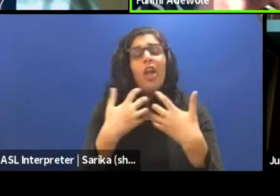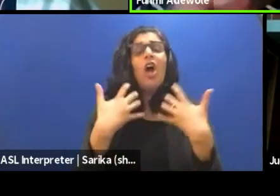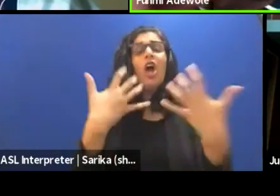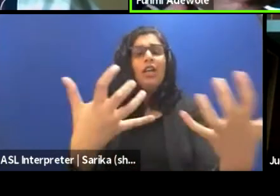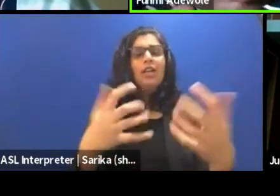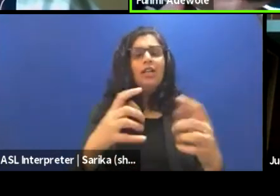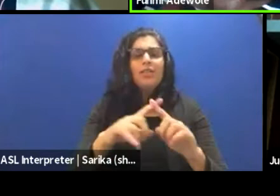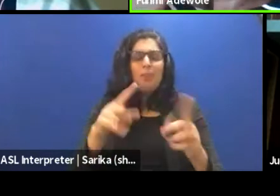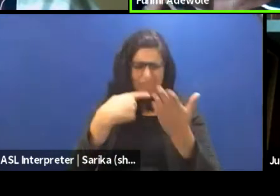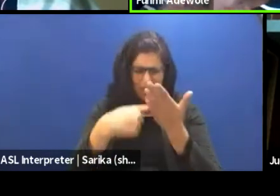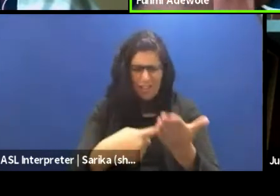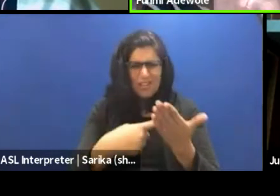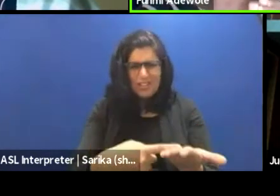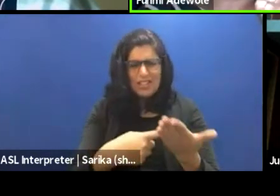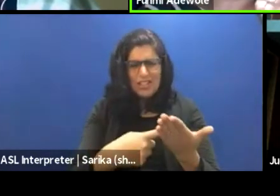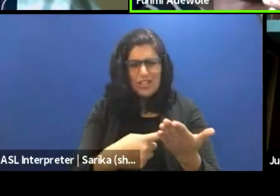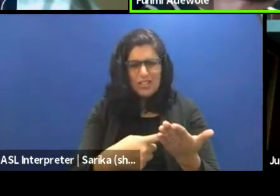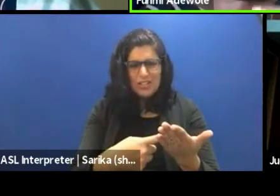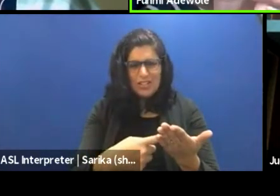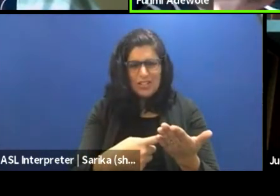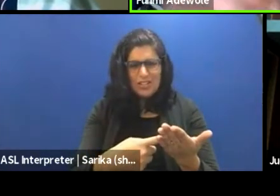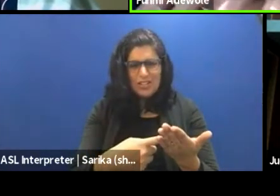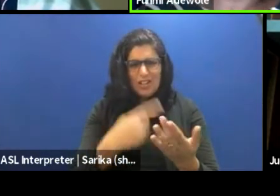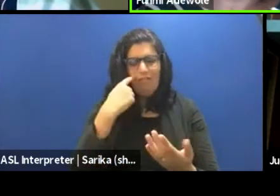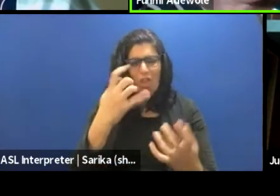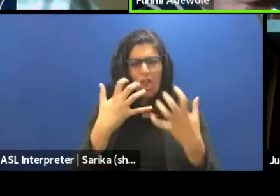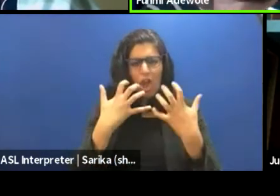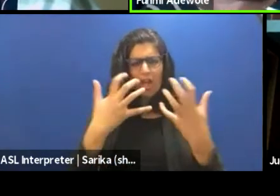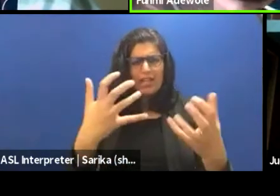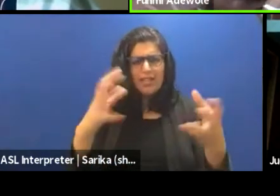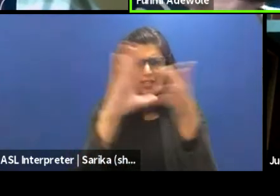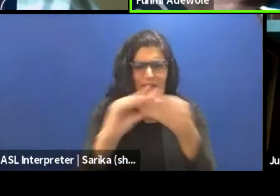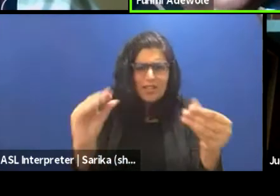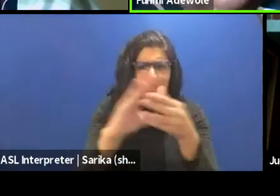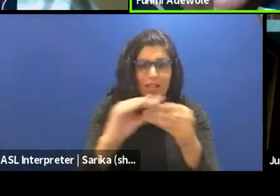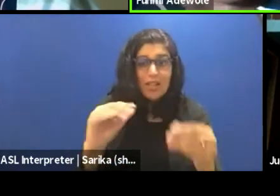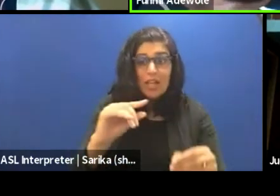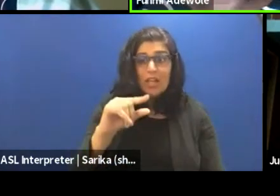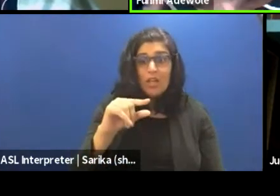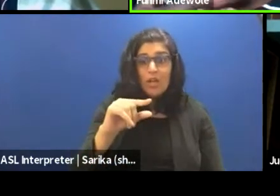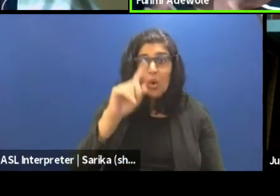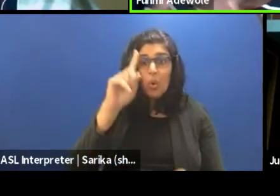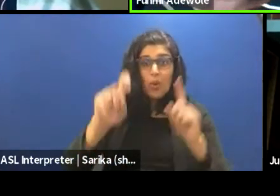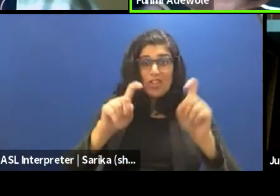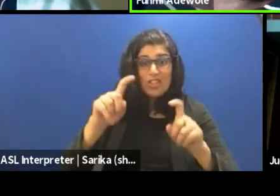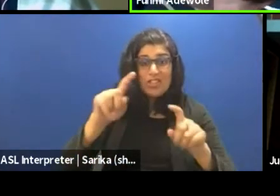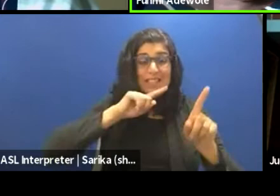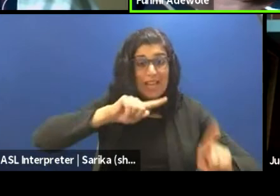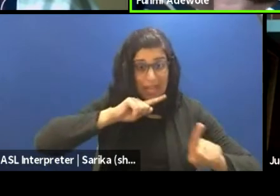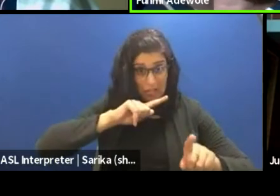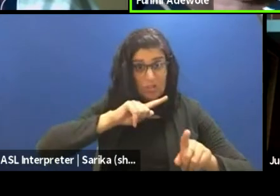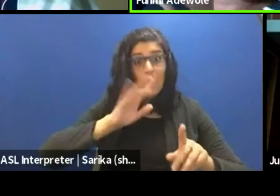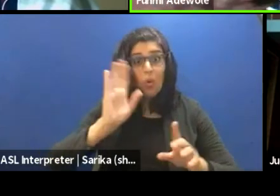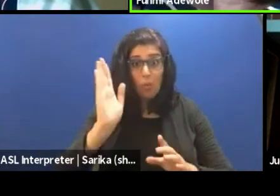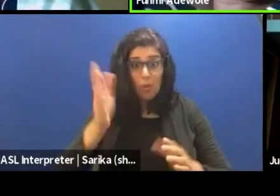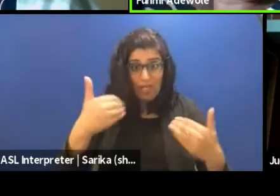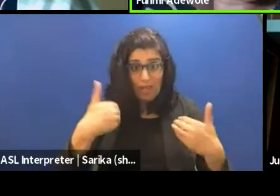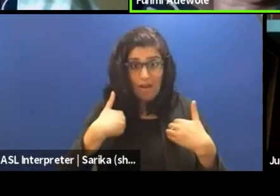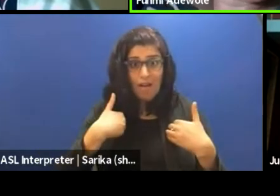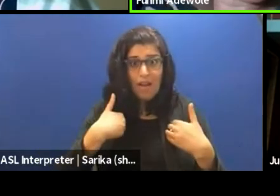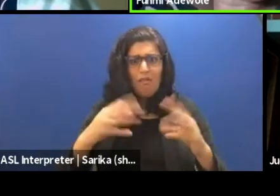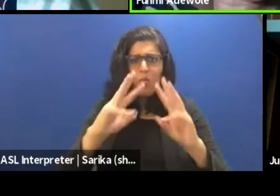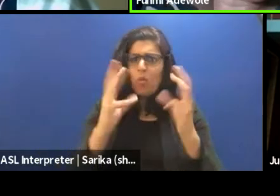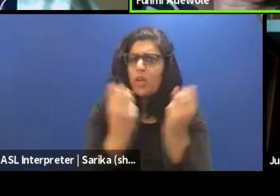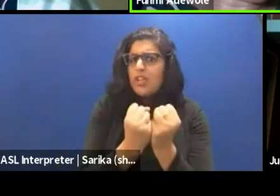to give space for the audience to speak back. Is it a Q&A? Is it a workshop, you know, where they can have this, you know,